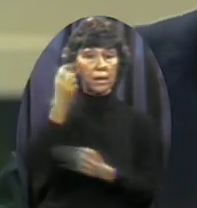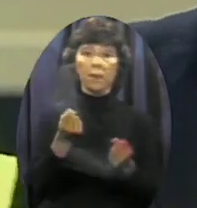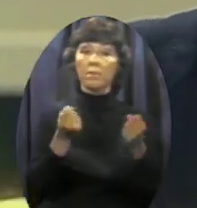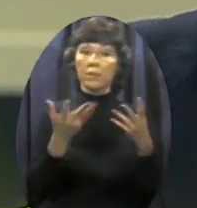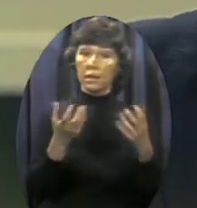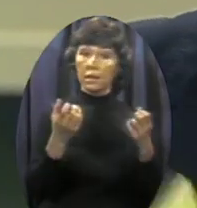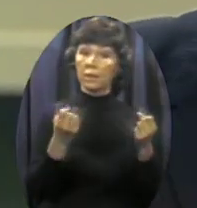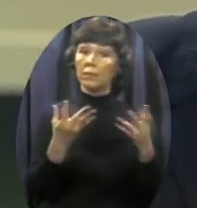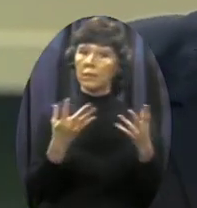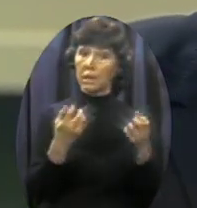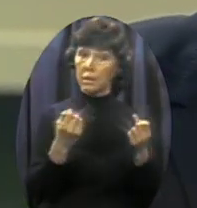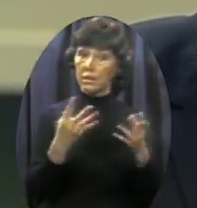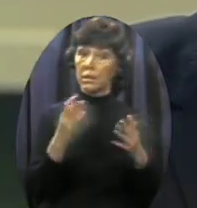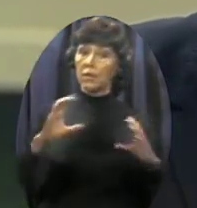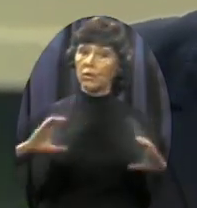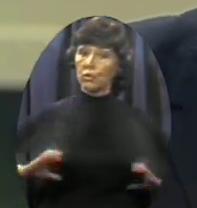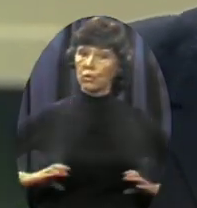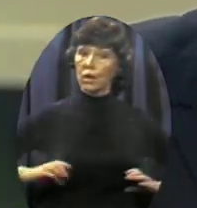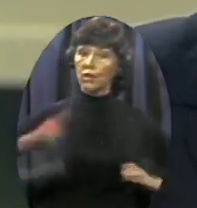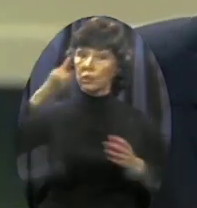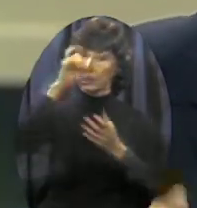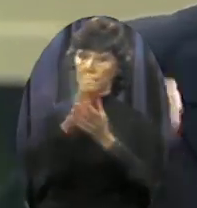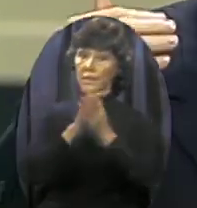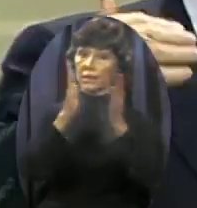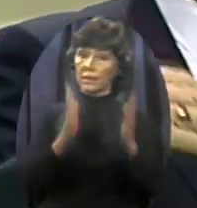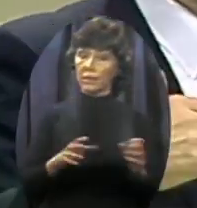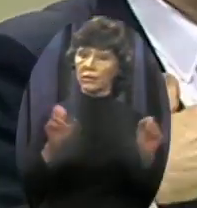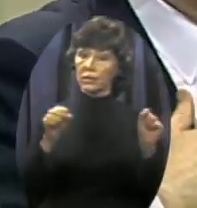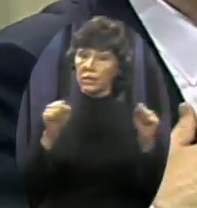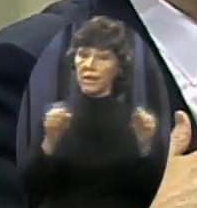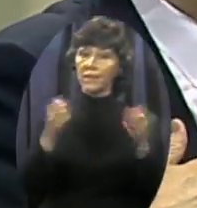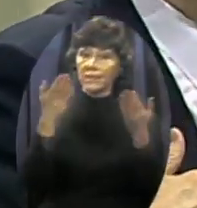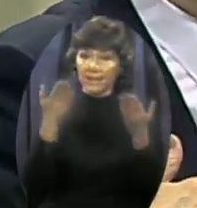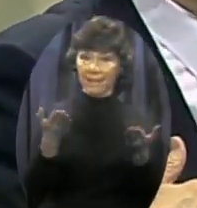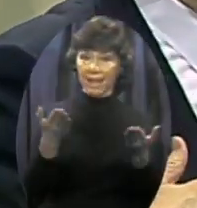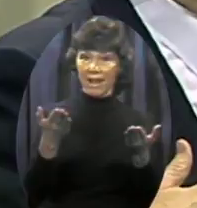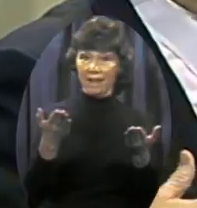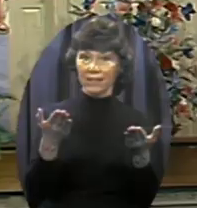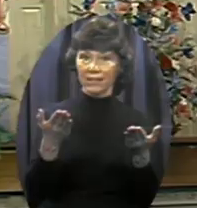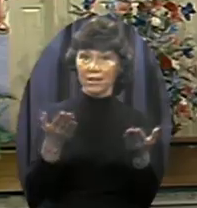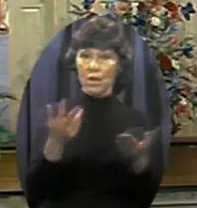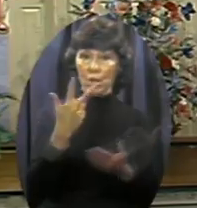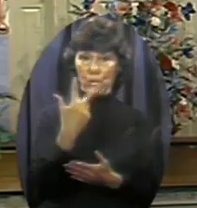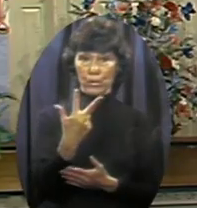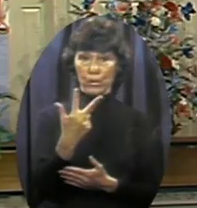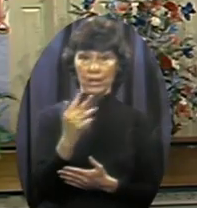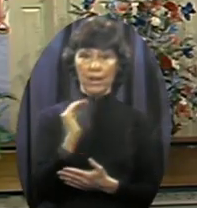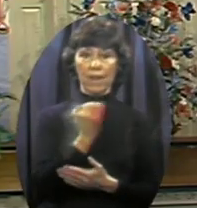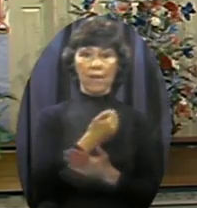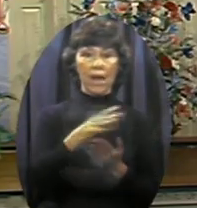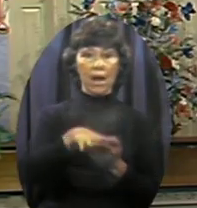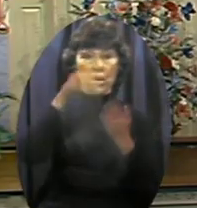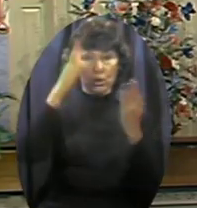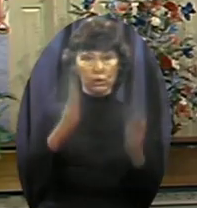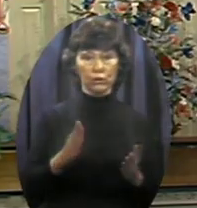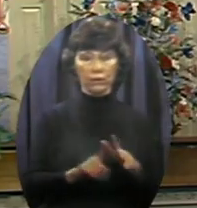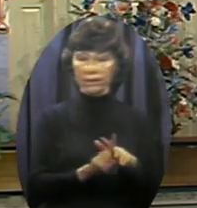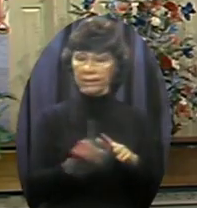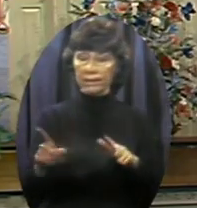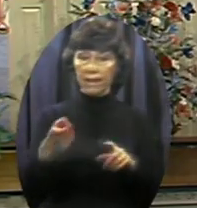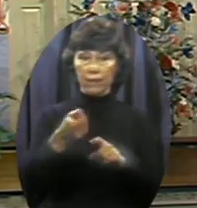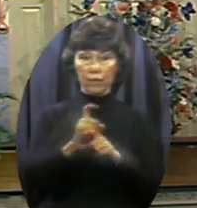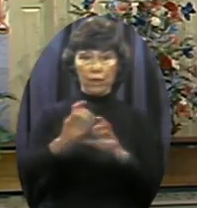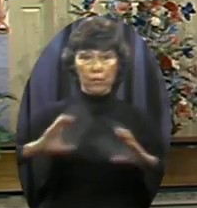Of course We have three Russian students here In our student body Who crept out of and escaped from Russia And came here to school